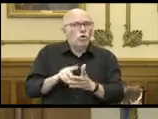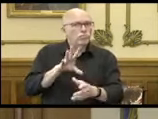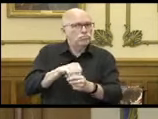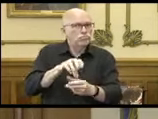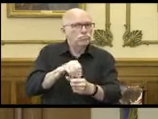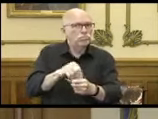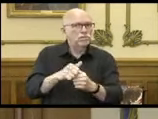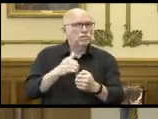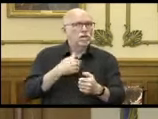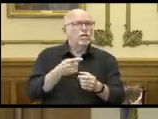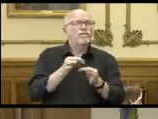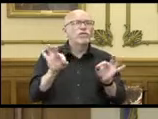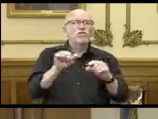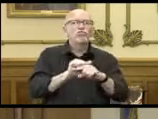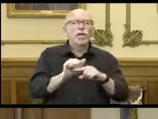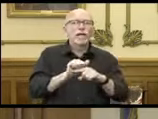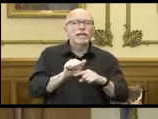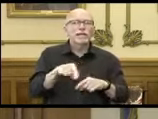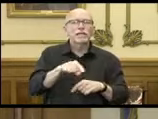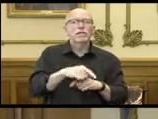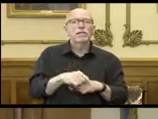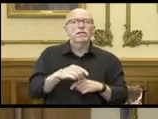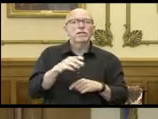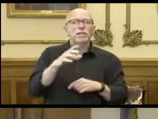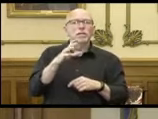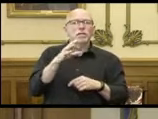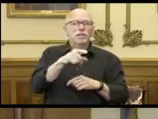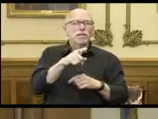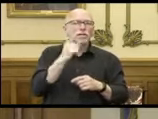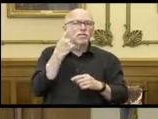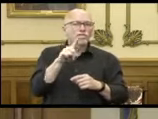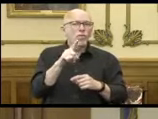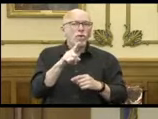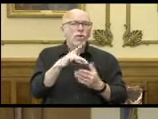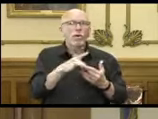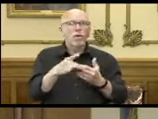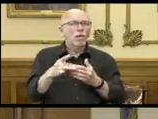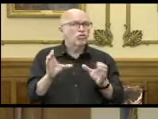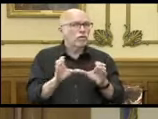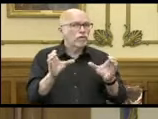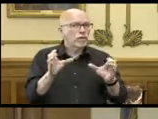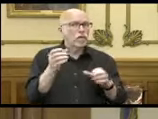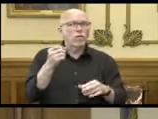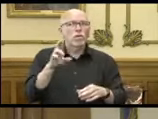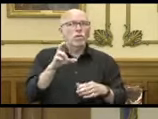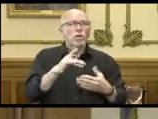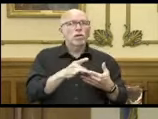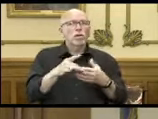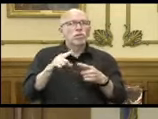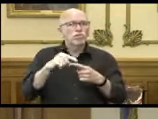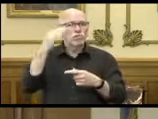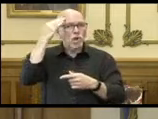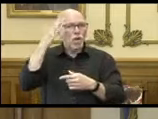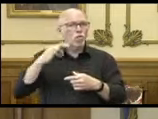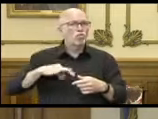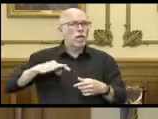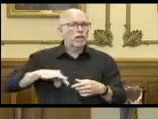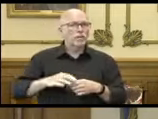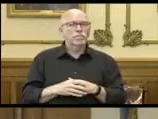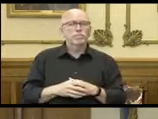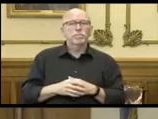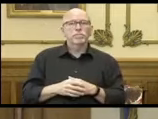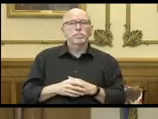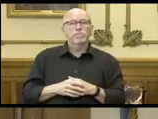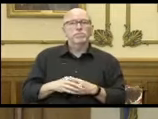in our free training that leads to certifications and even college credits. This is an